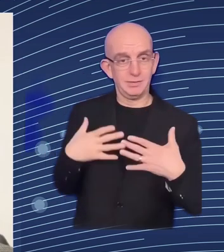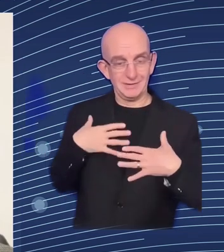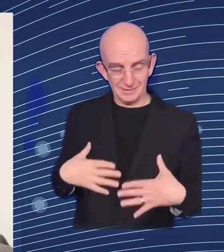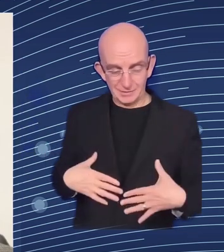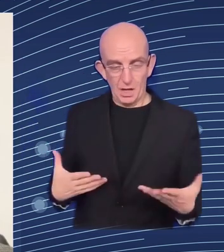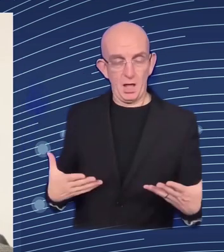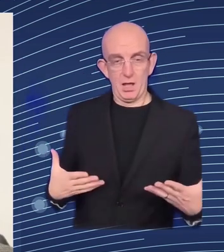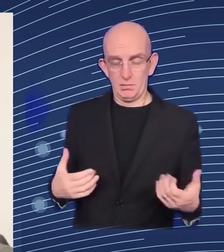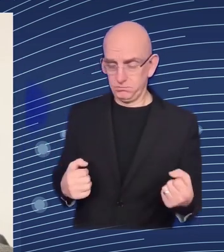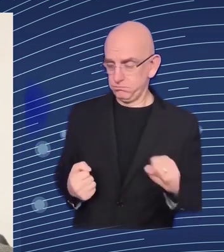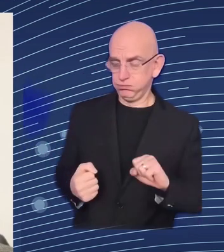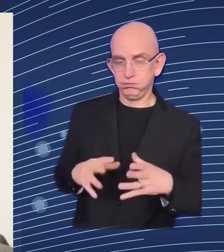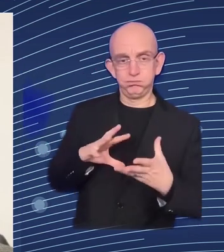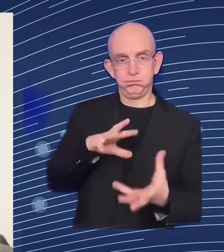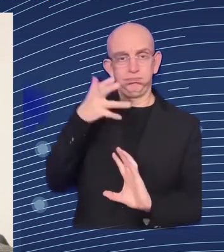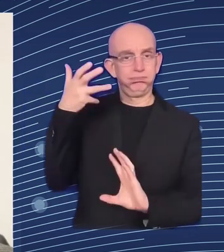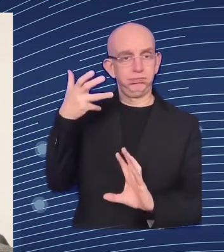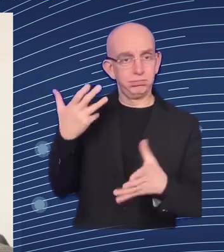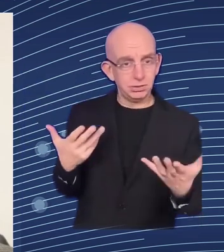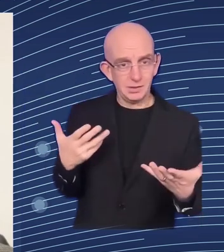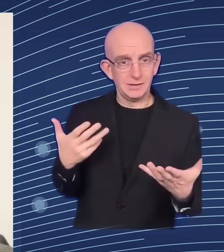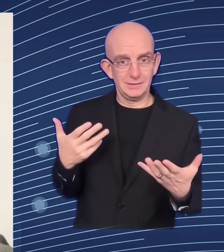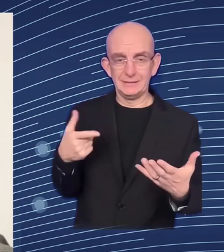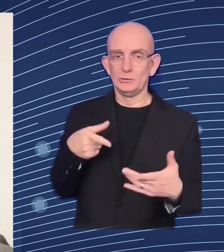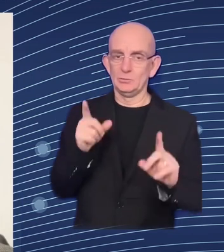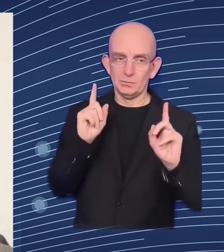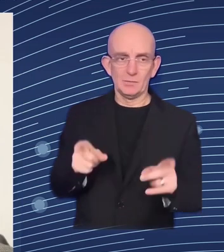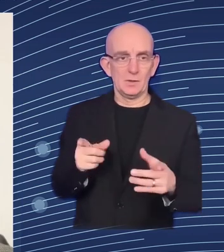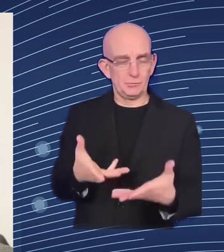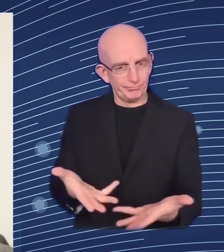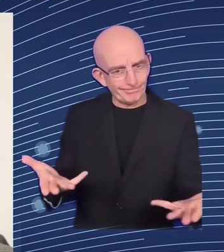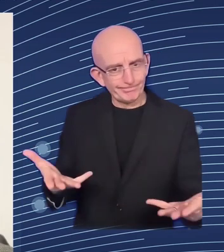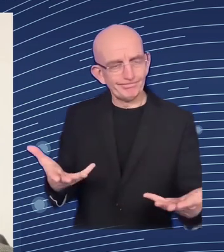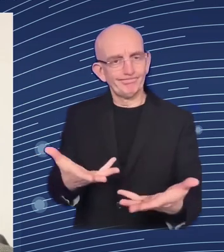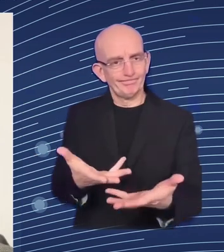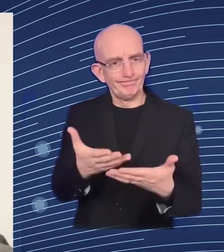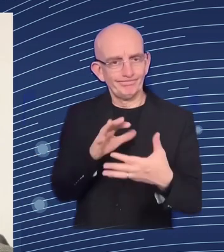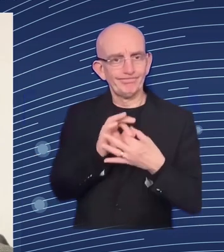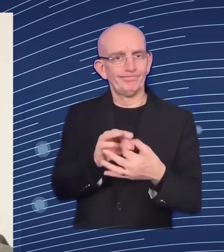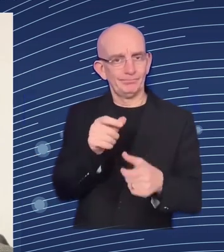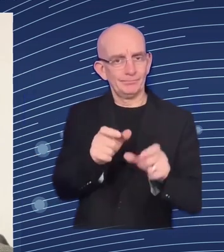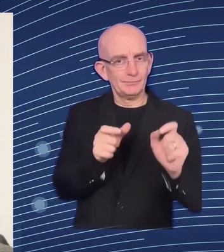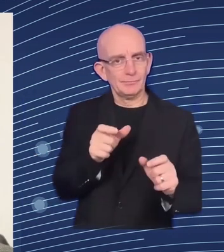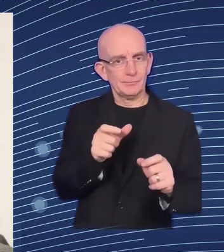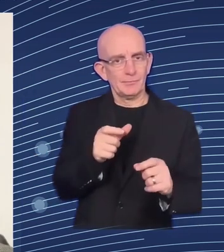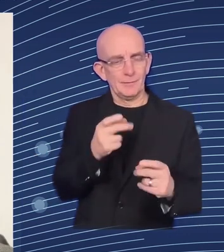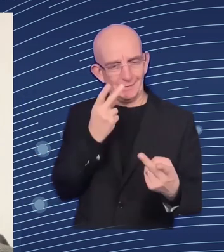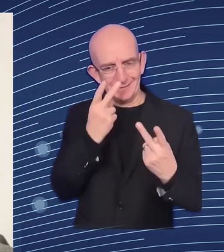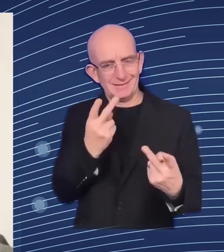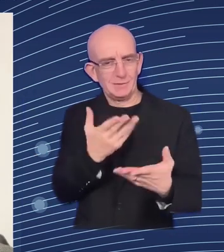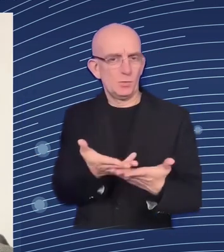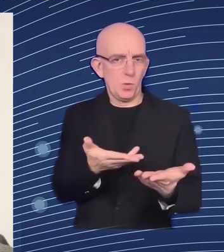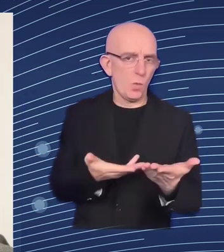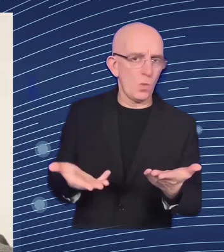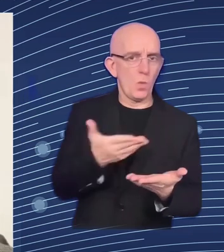jobs in terms of integration into the labor market and in society at large and i think we have to come